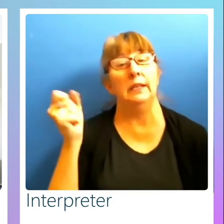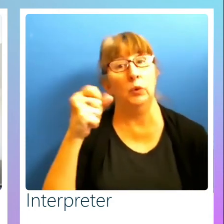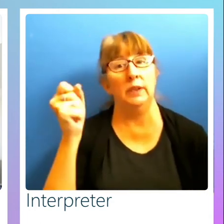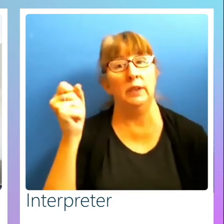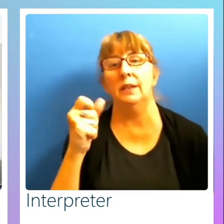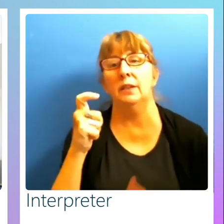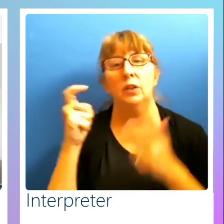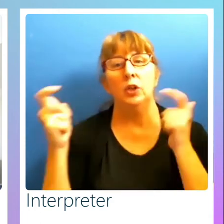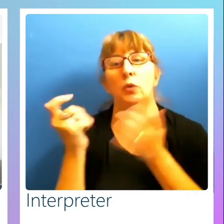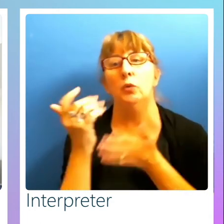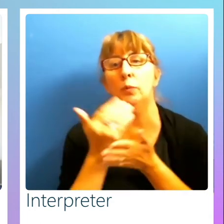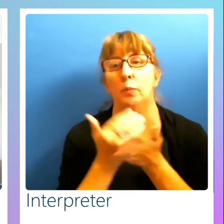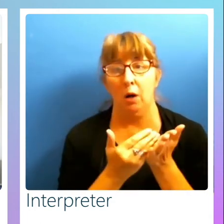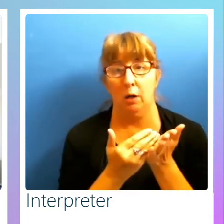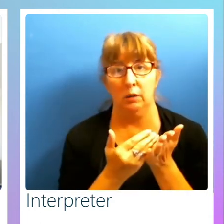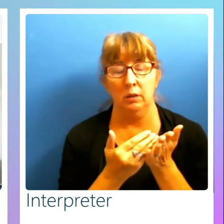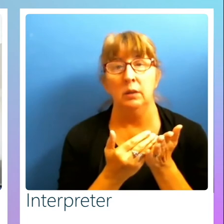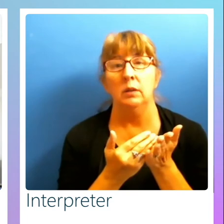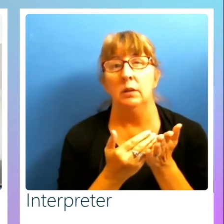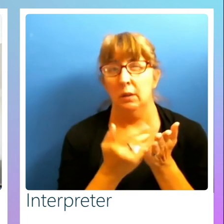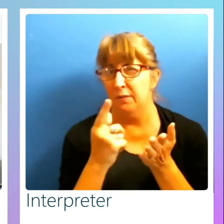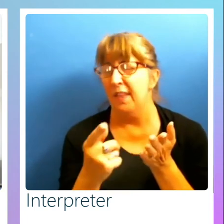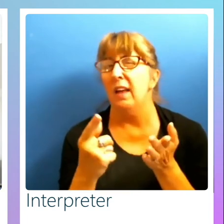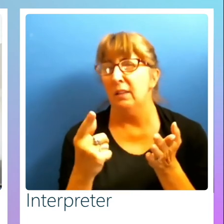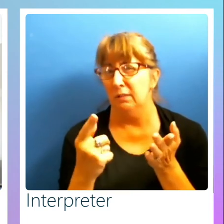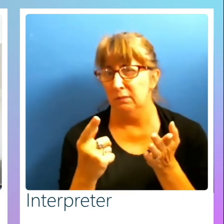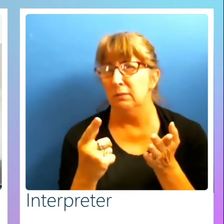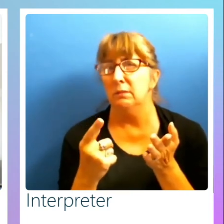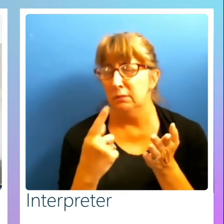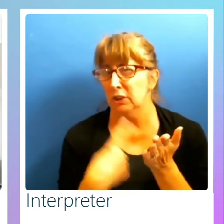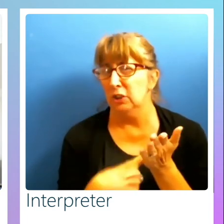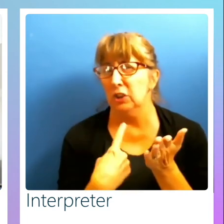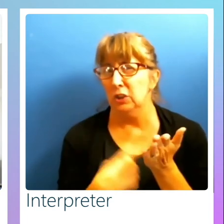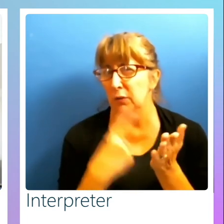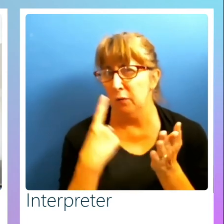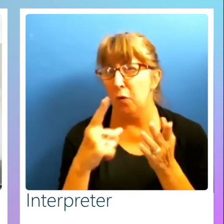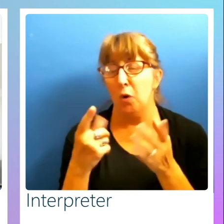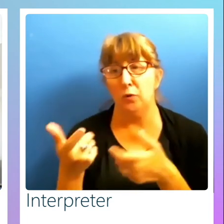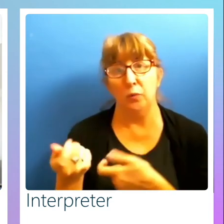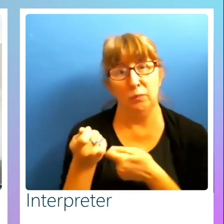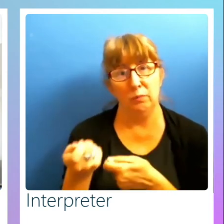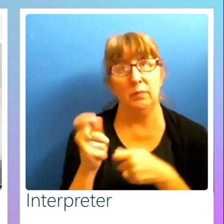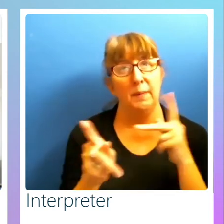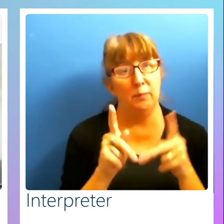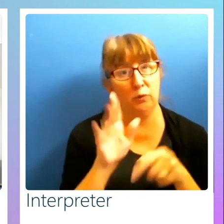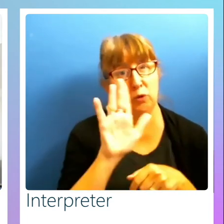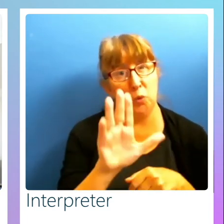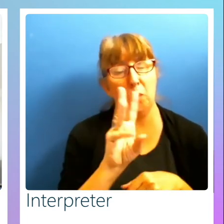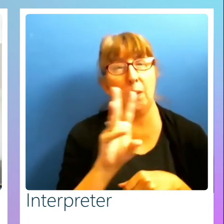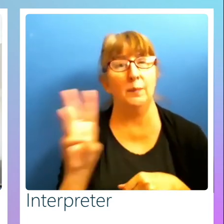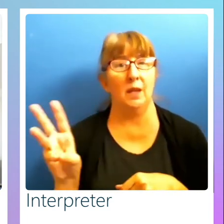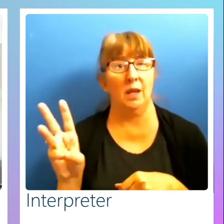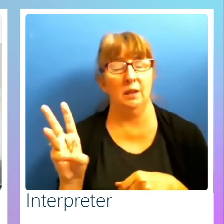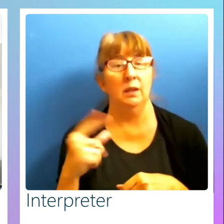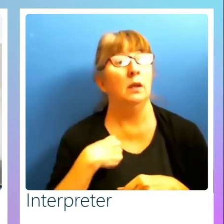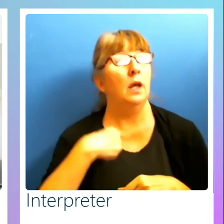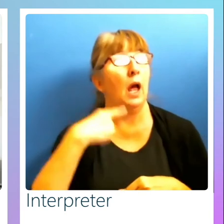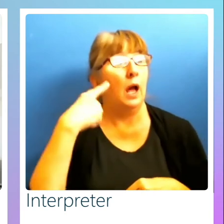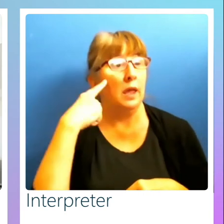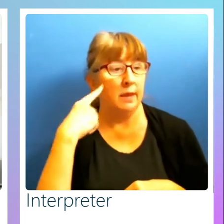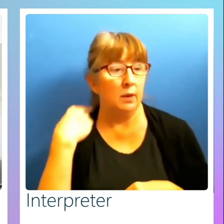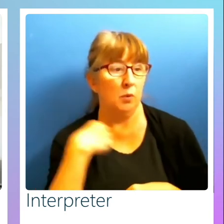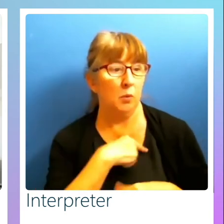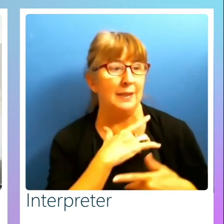huge part of that argument to get people to your website. And I think that where we